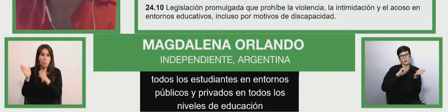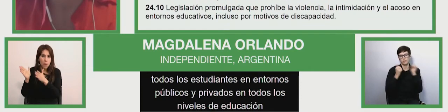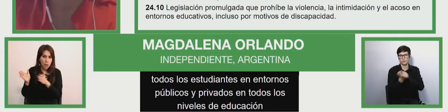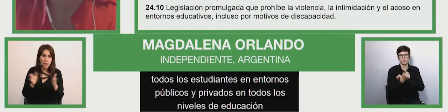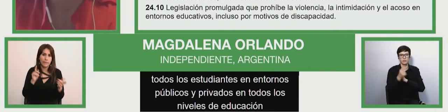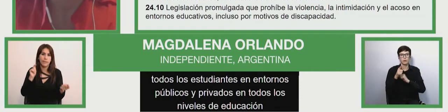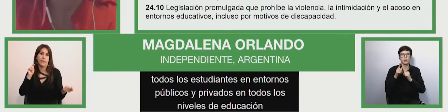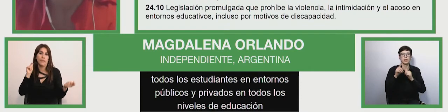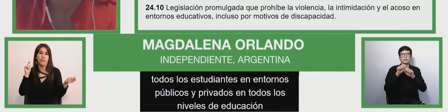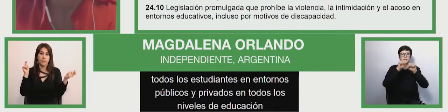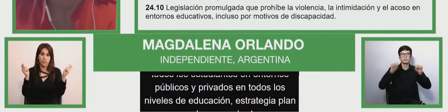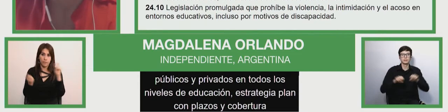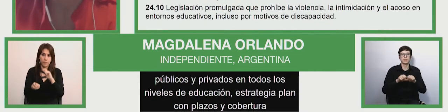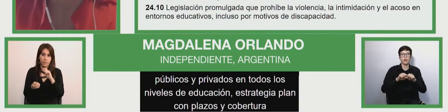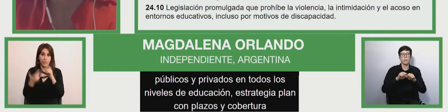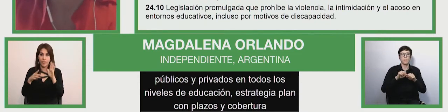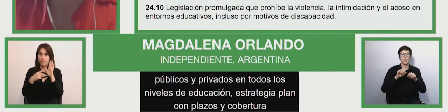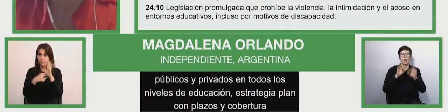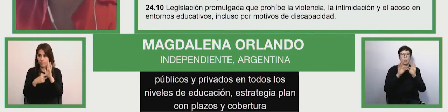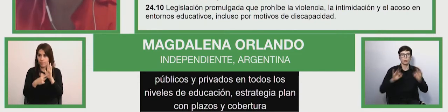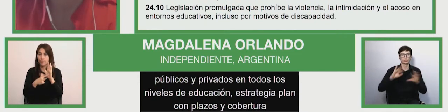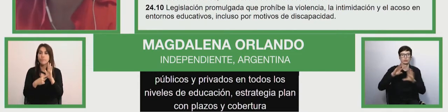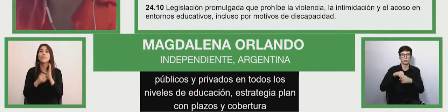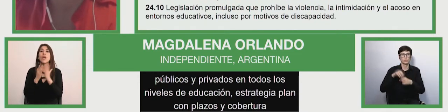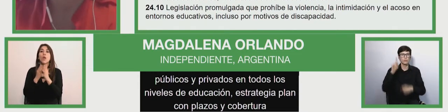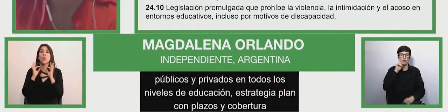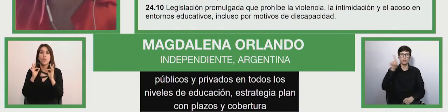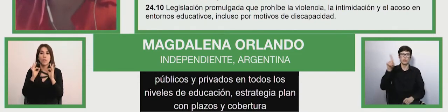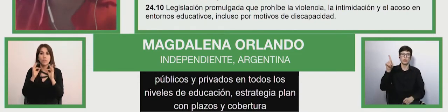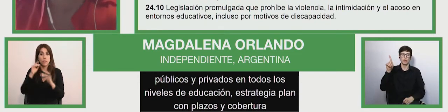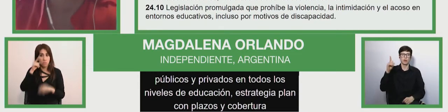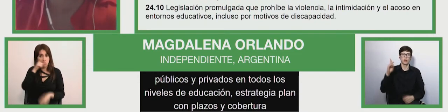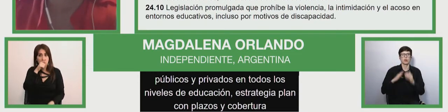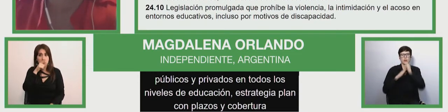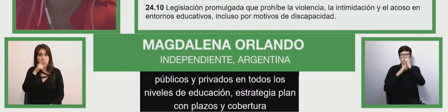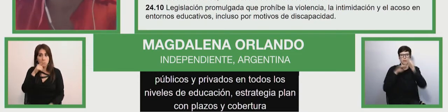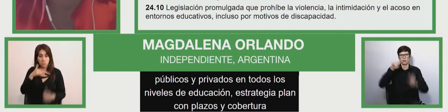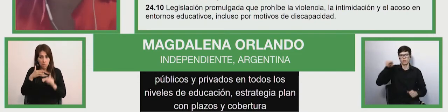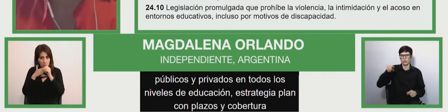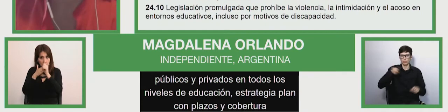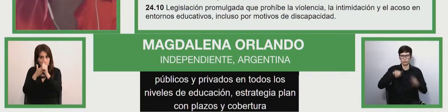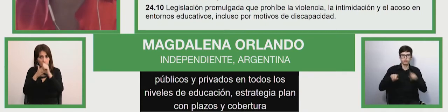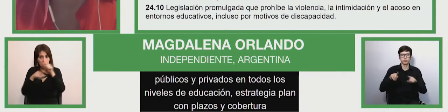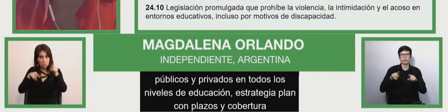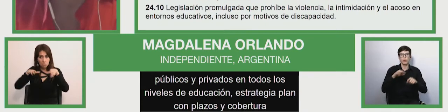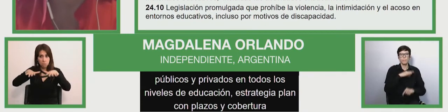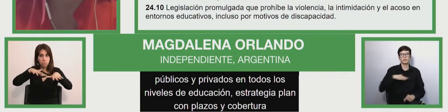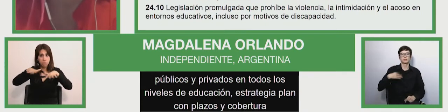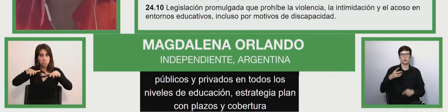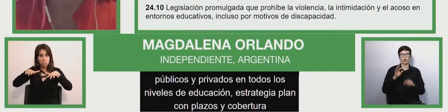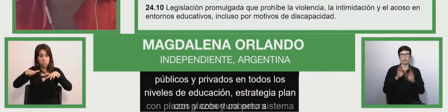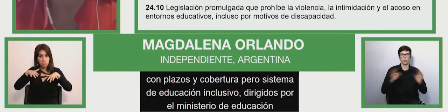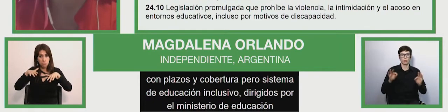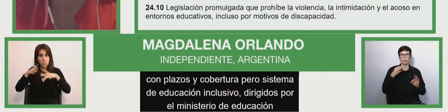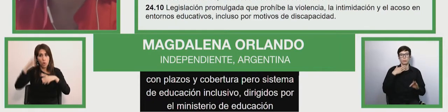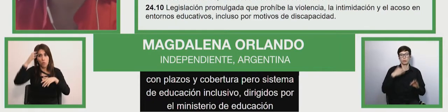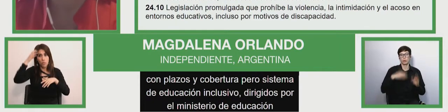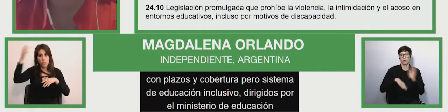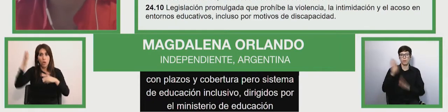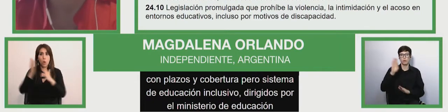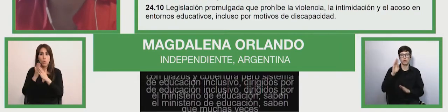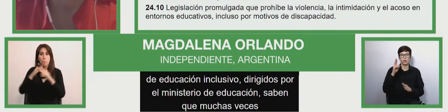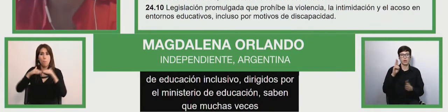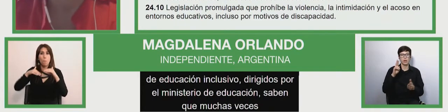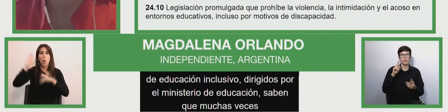the mission assistance to inclusive education as directed by the ministry of education you know that very often students with certain capacities are not